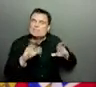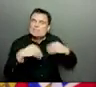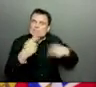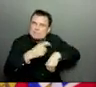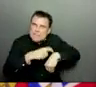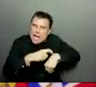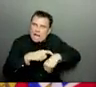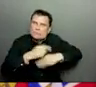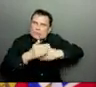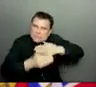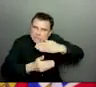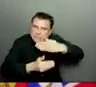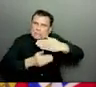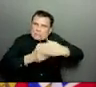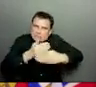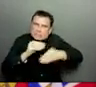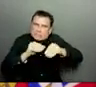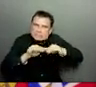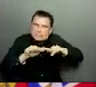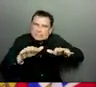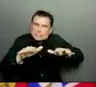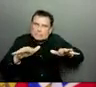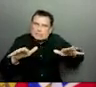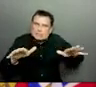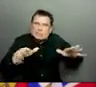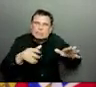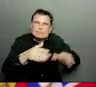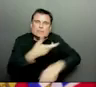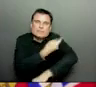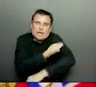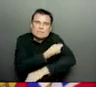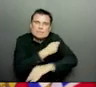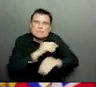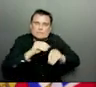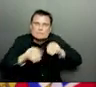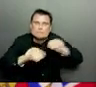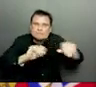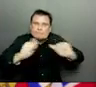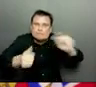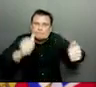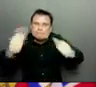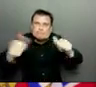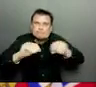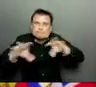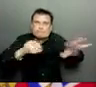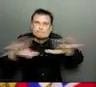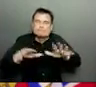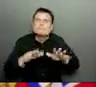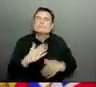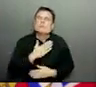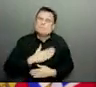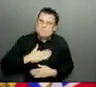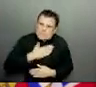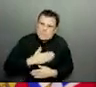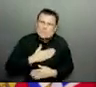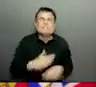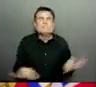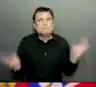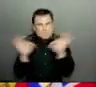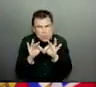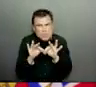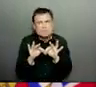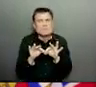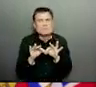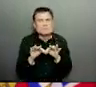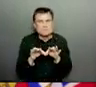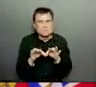and safer 2021 for all of us. I have also made my own personal commitment to celebrate